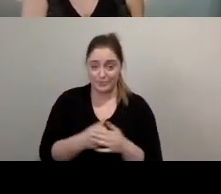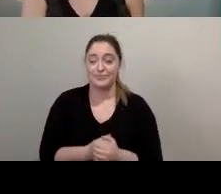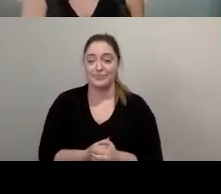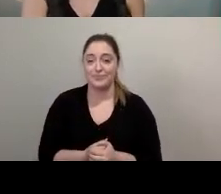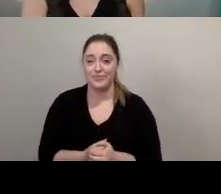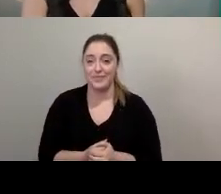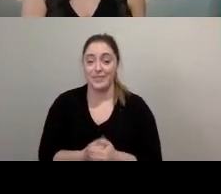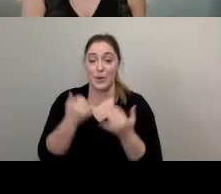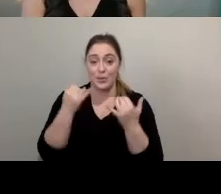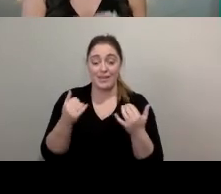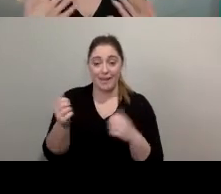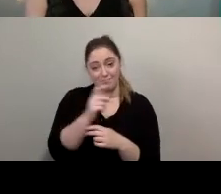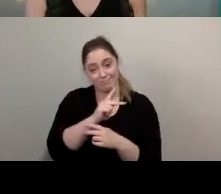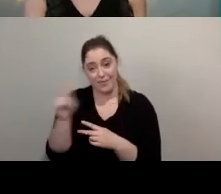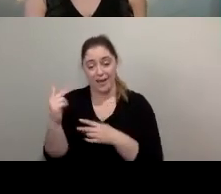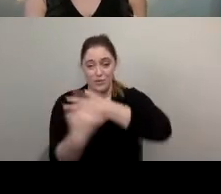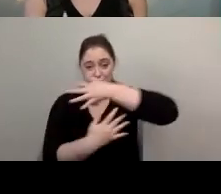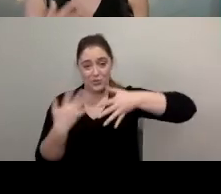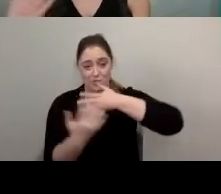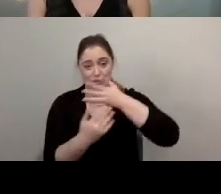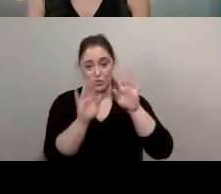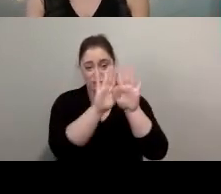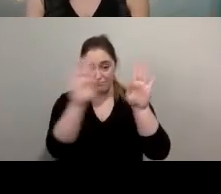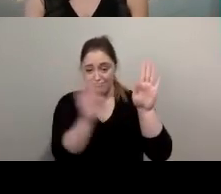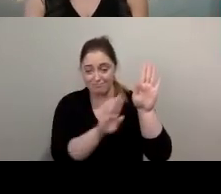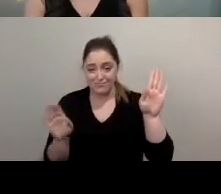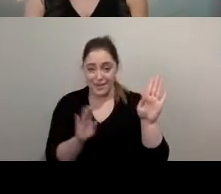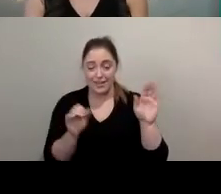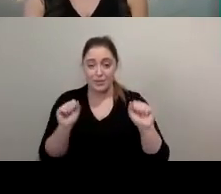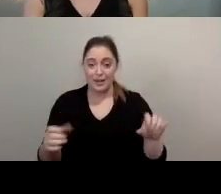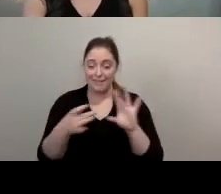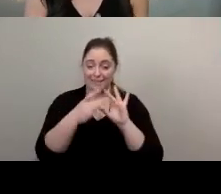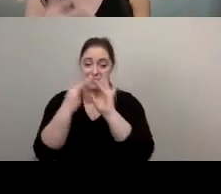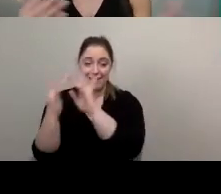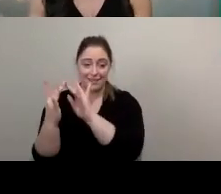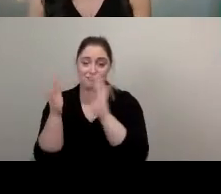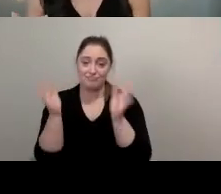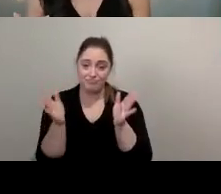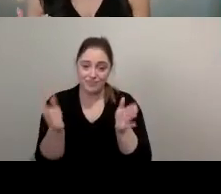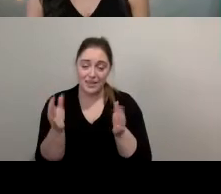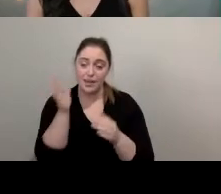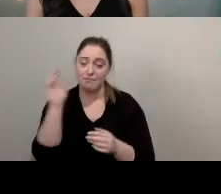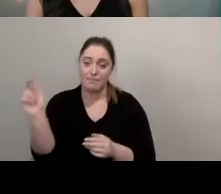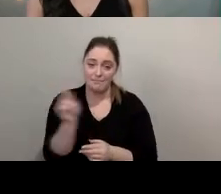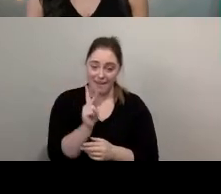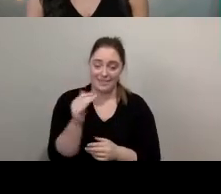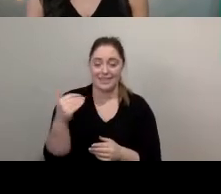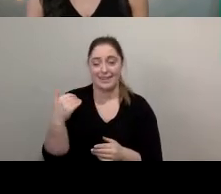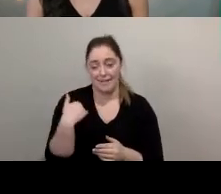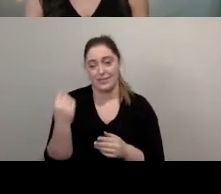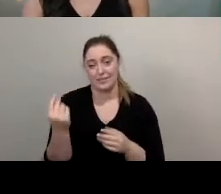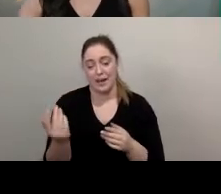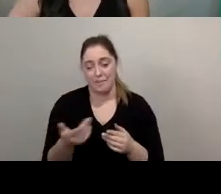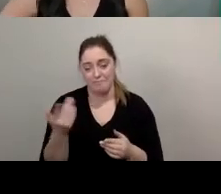the social lounge so that you have an opportunity to connect with others who are here today and then we're going to invite you to come back again where